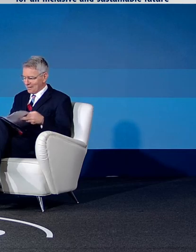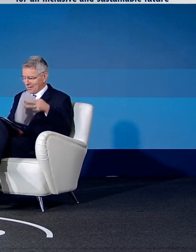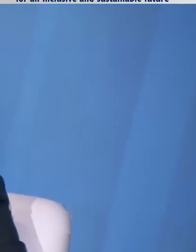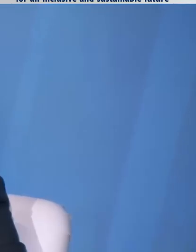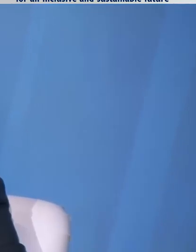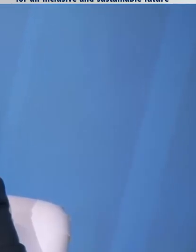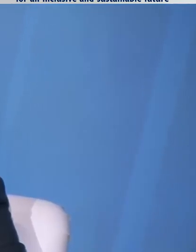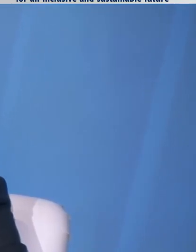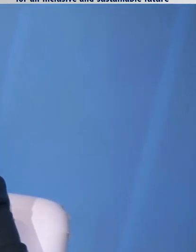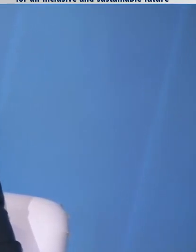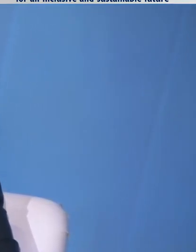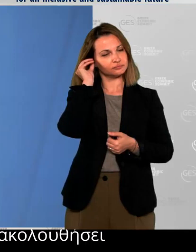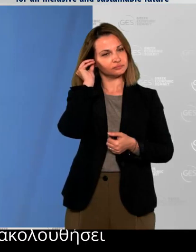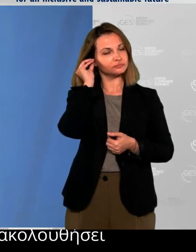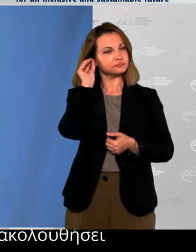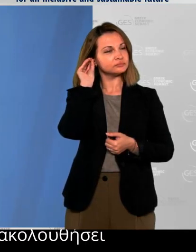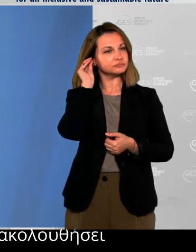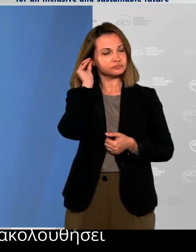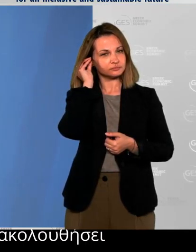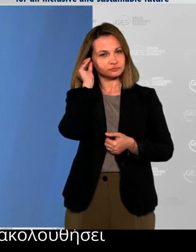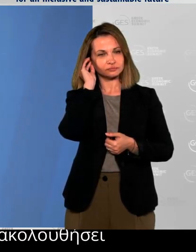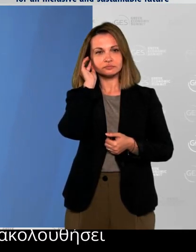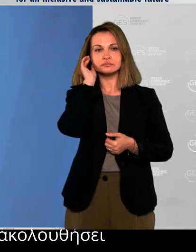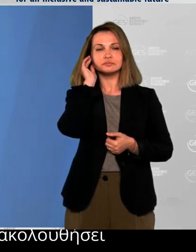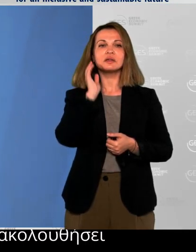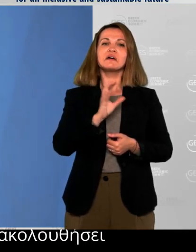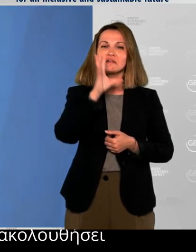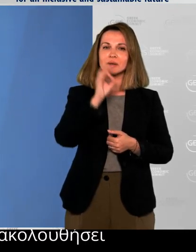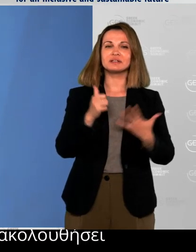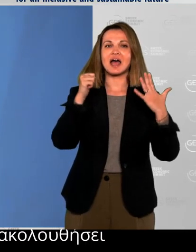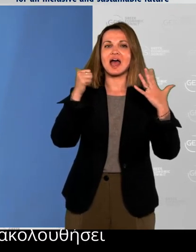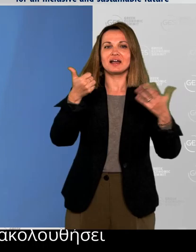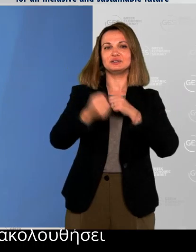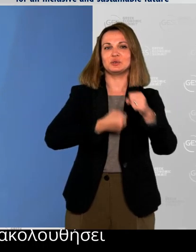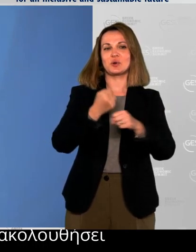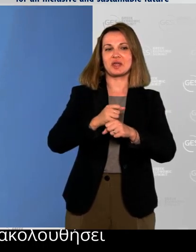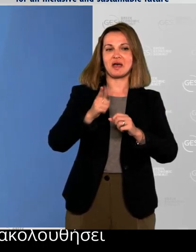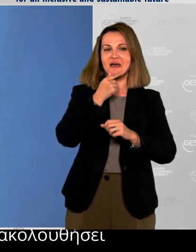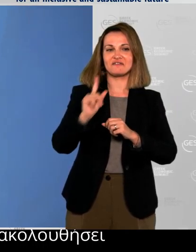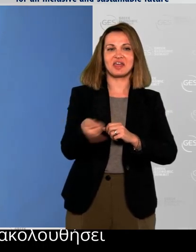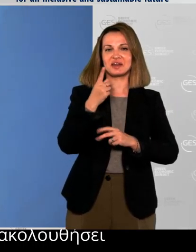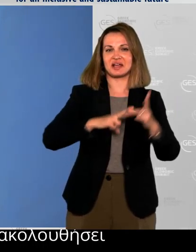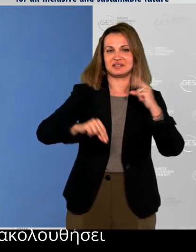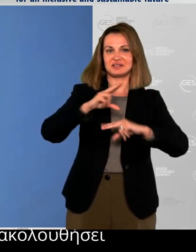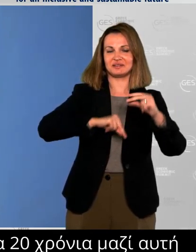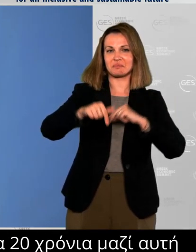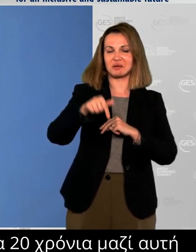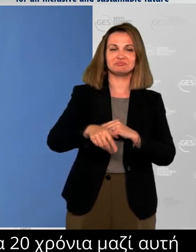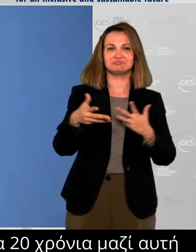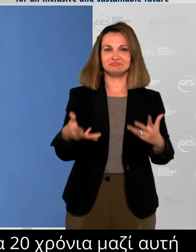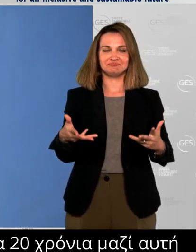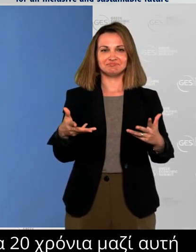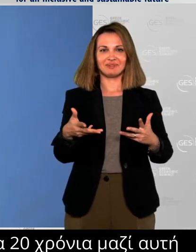I. And by listening to you speak earlier, cannot but think of the tremendous